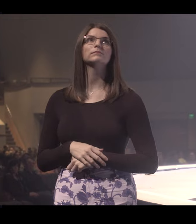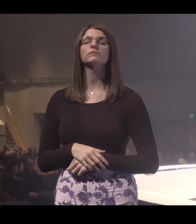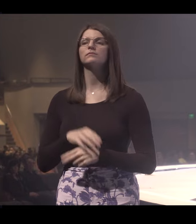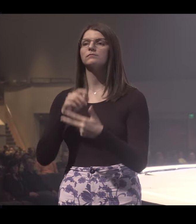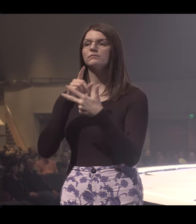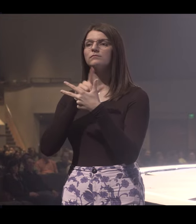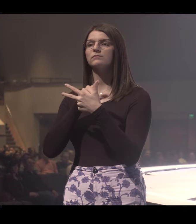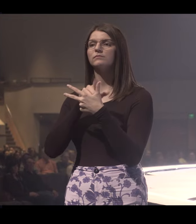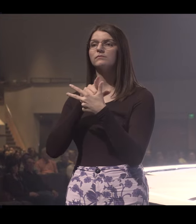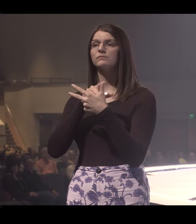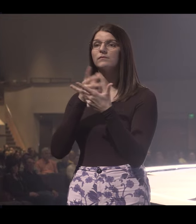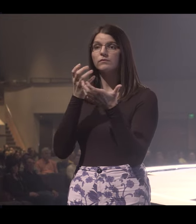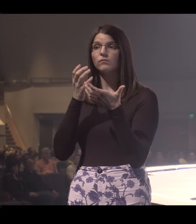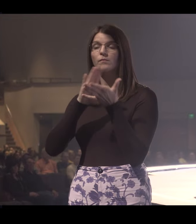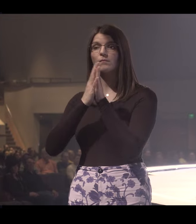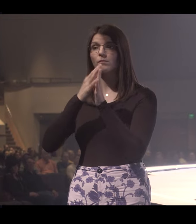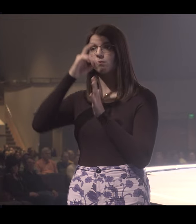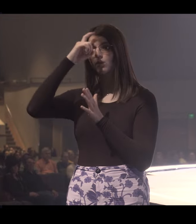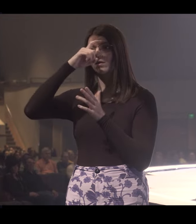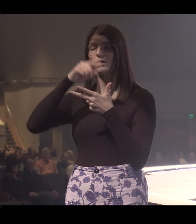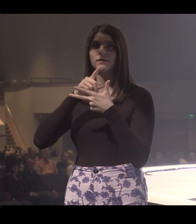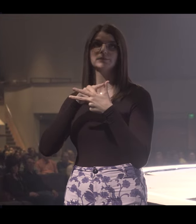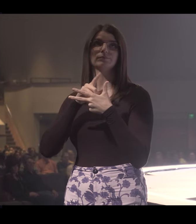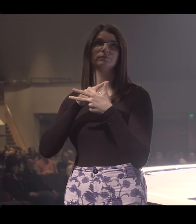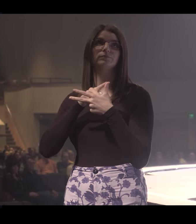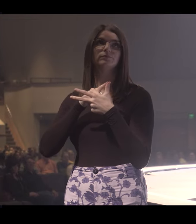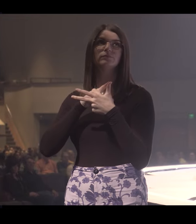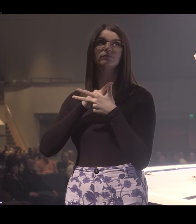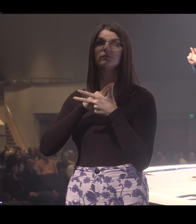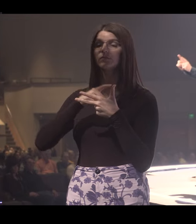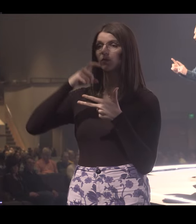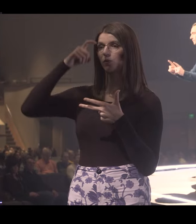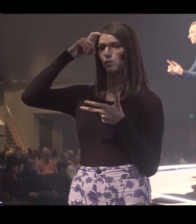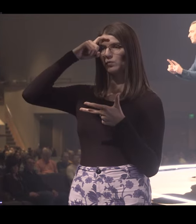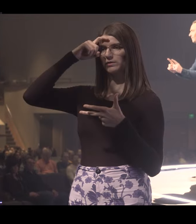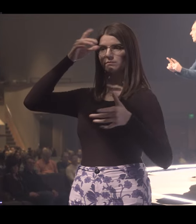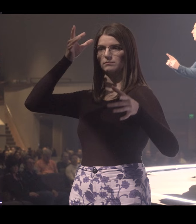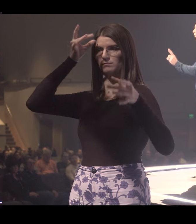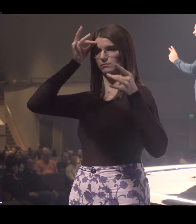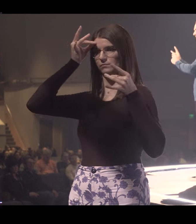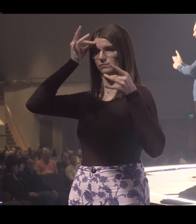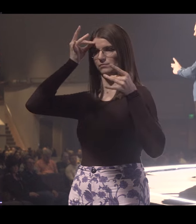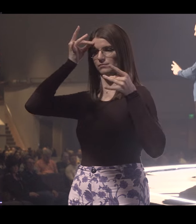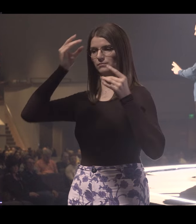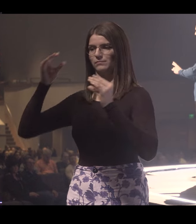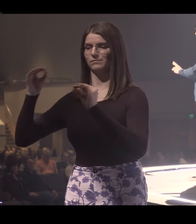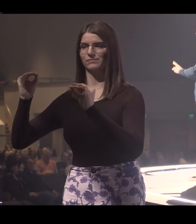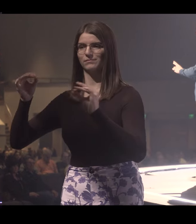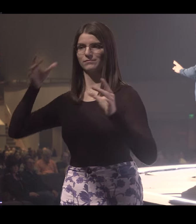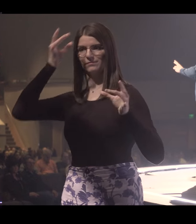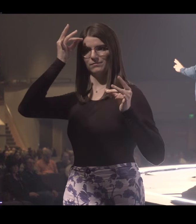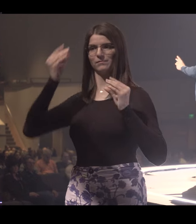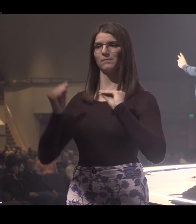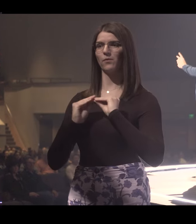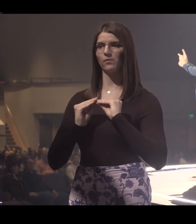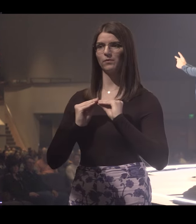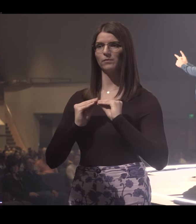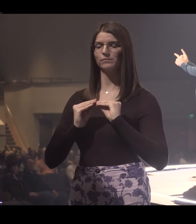principle number one, if you want to become wise, is this. Wisdom is caught more than taught.